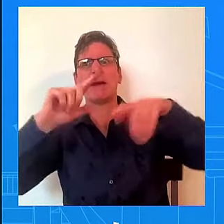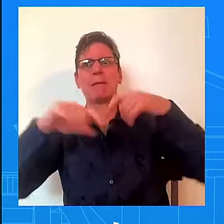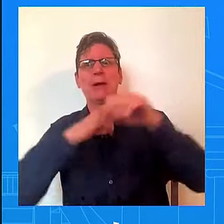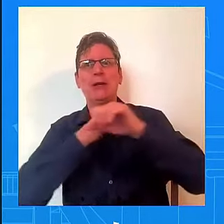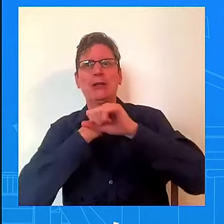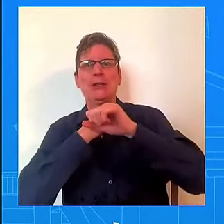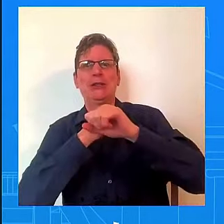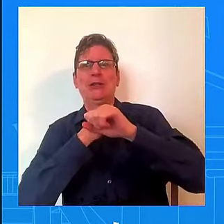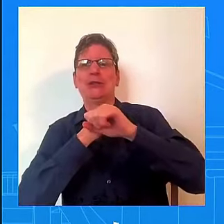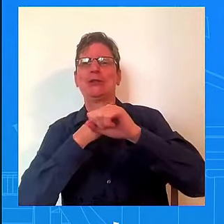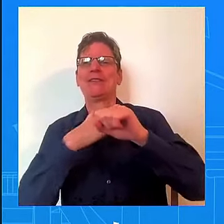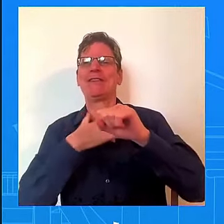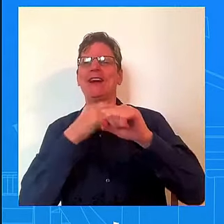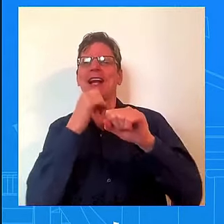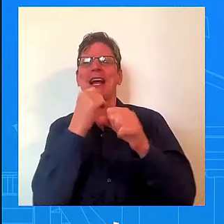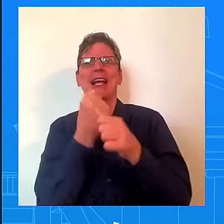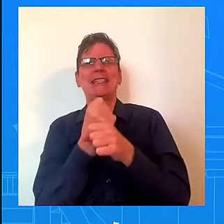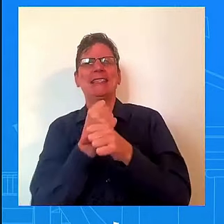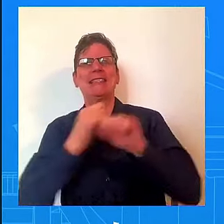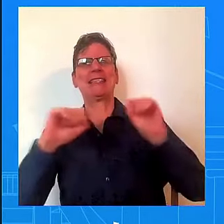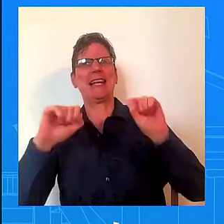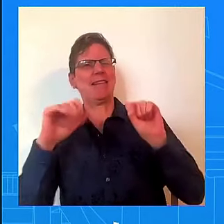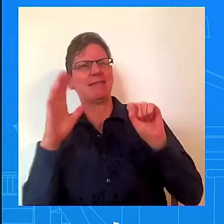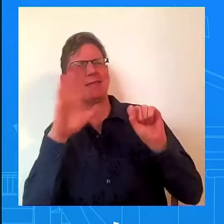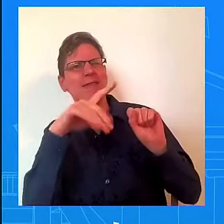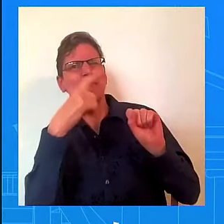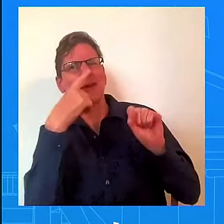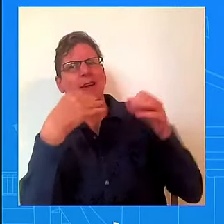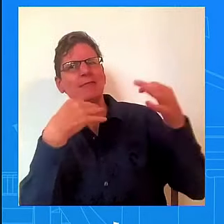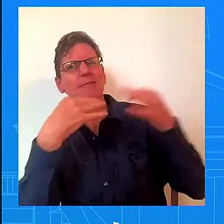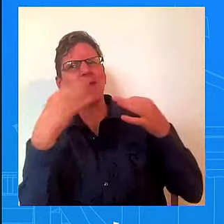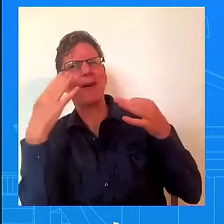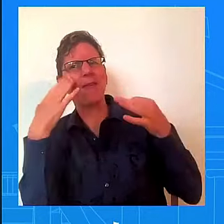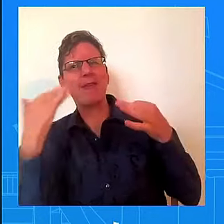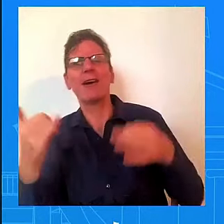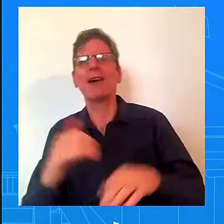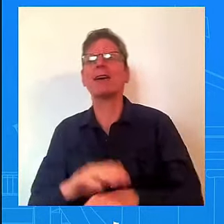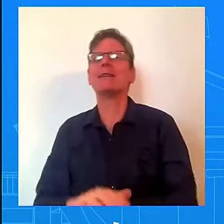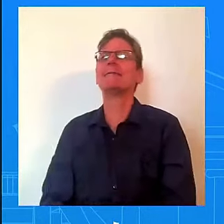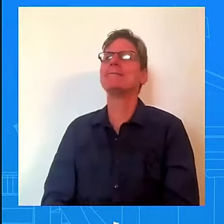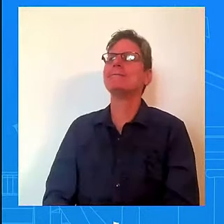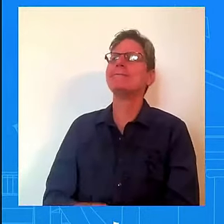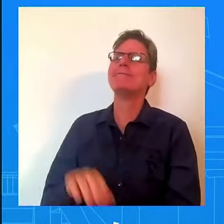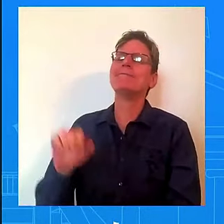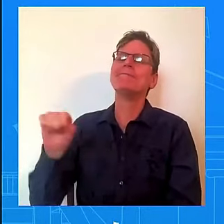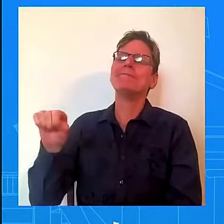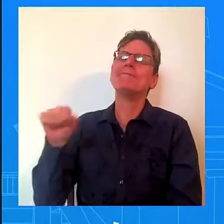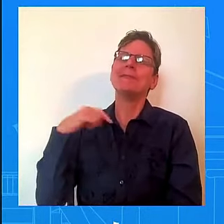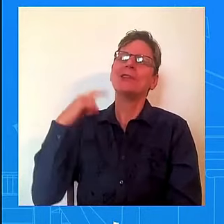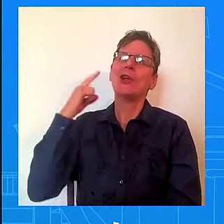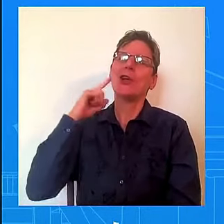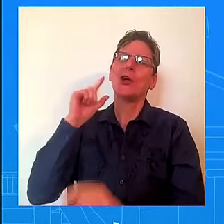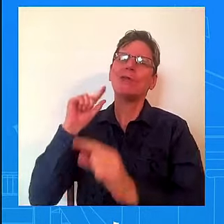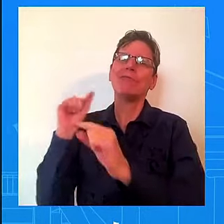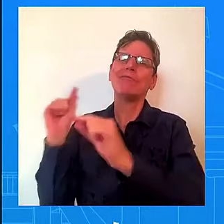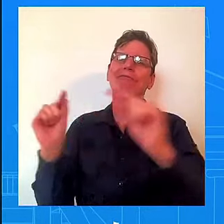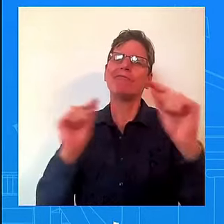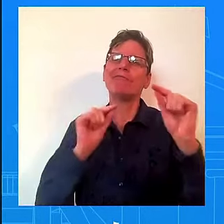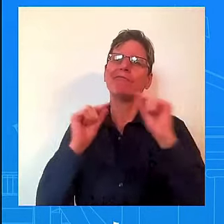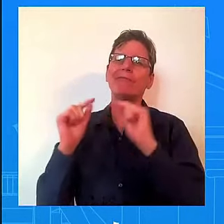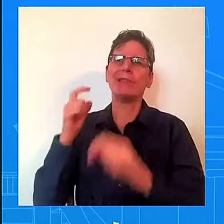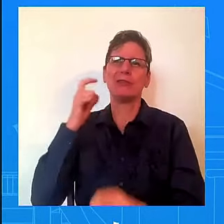colleague, moments ago. I don't have anything else to share beyond what I just shared with Zeke. I believe you asked me these questions. Okay. Good.